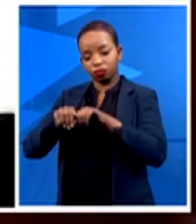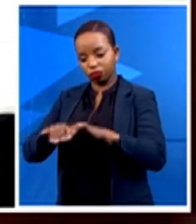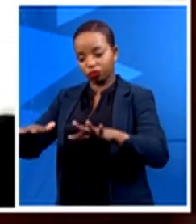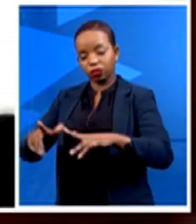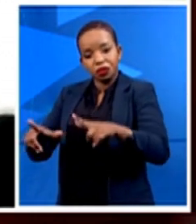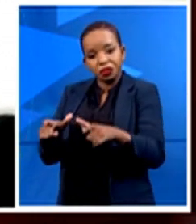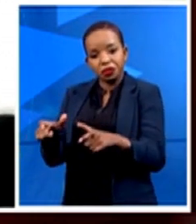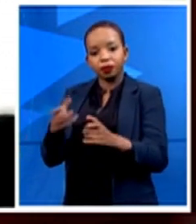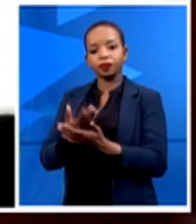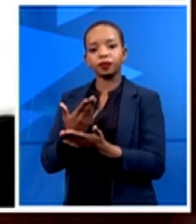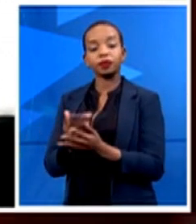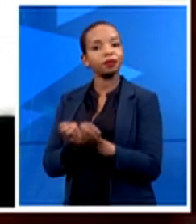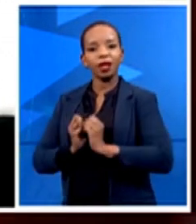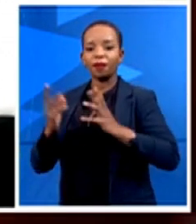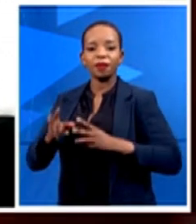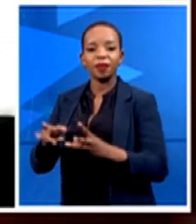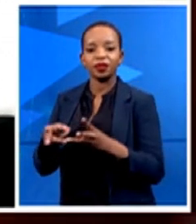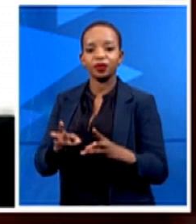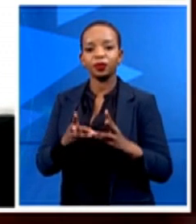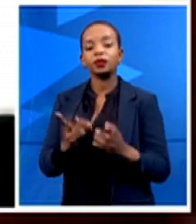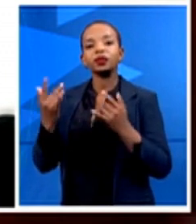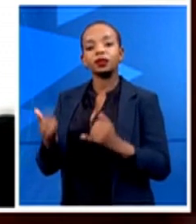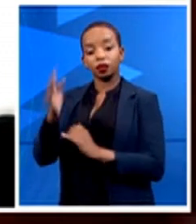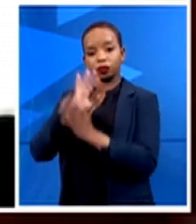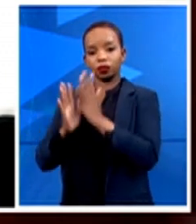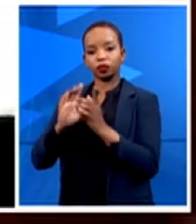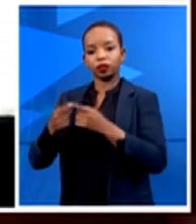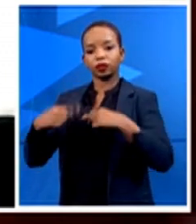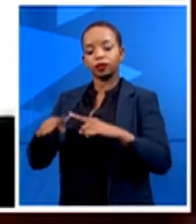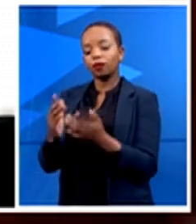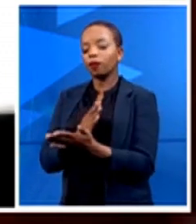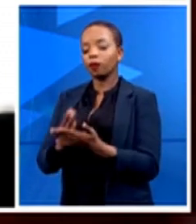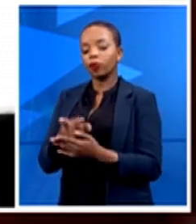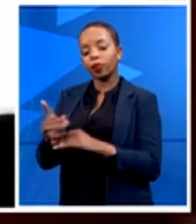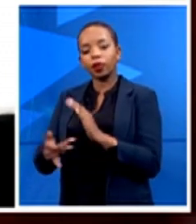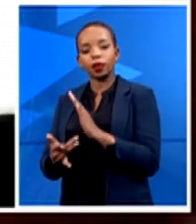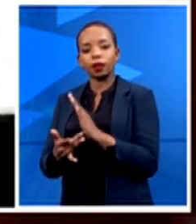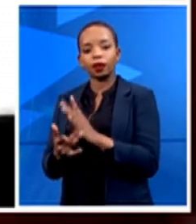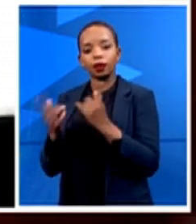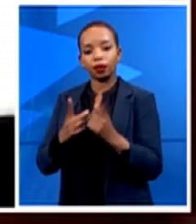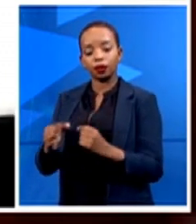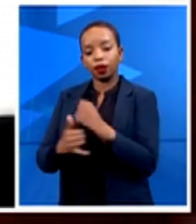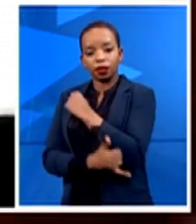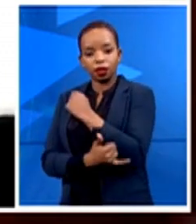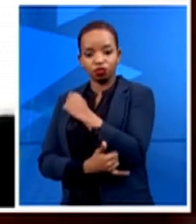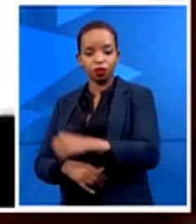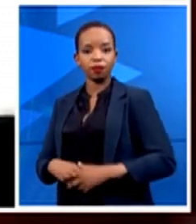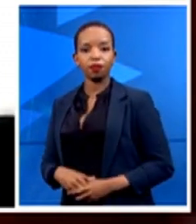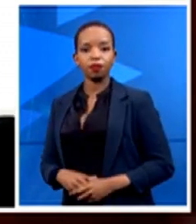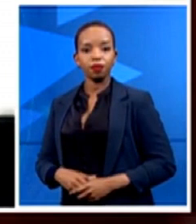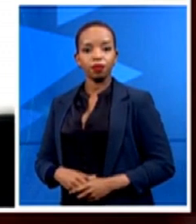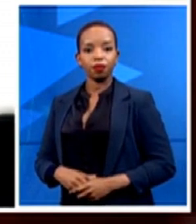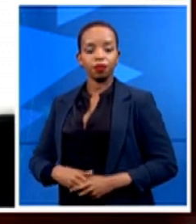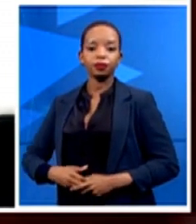about some of the technologies being deployed around the country. So, we've seen a surge